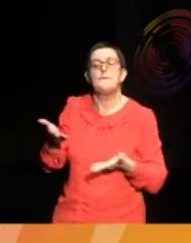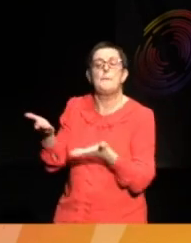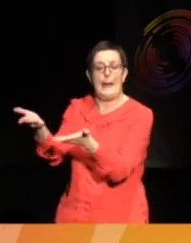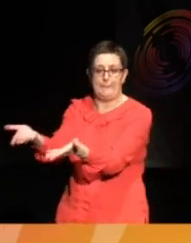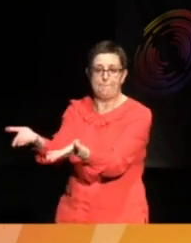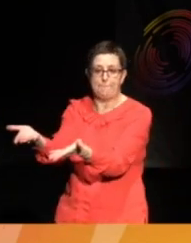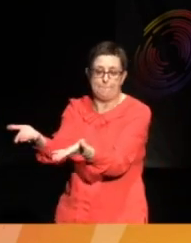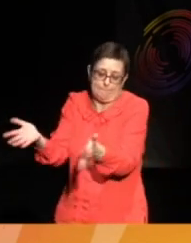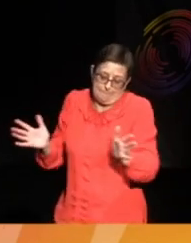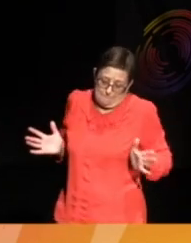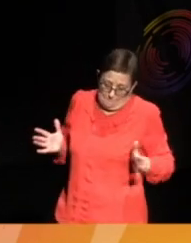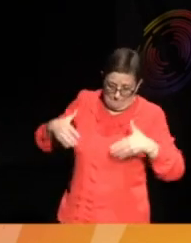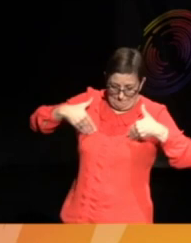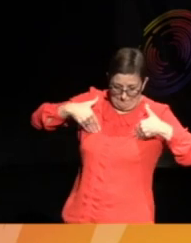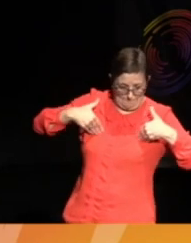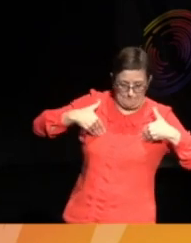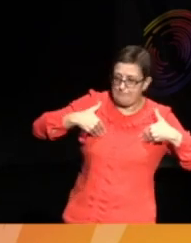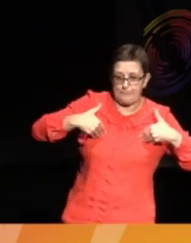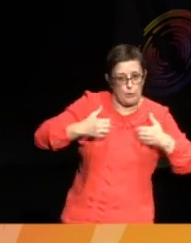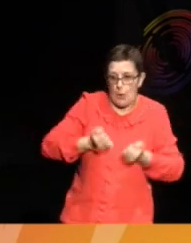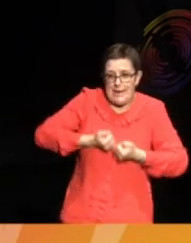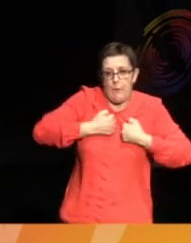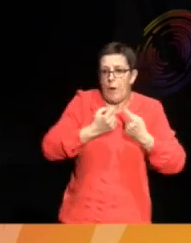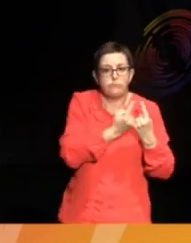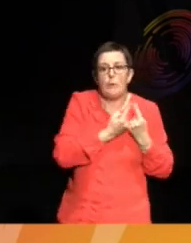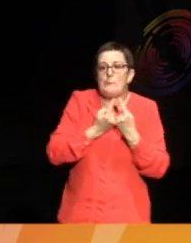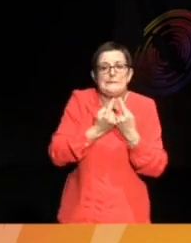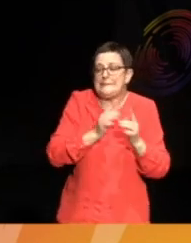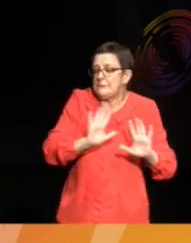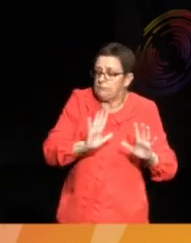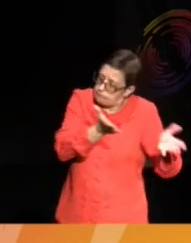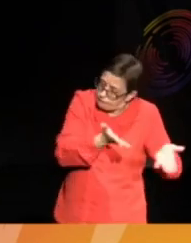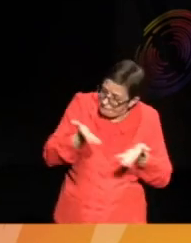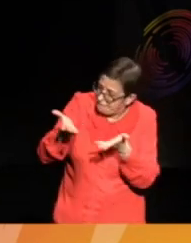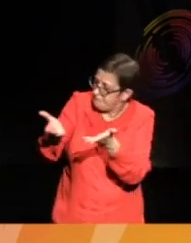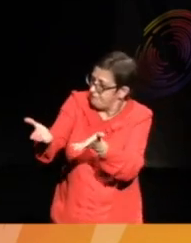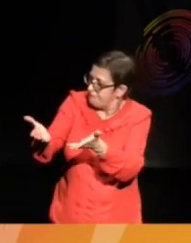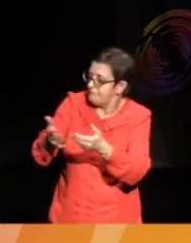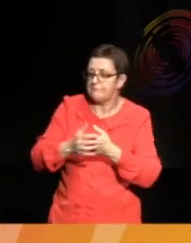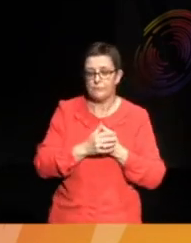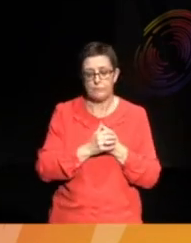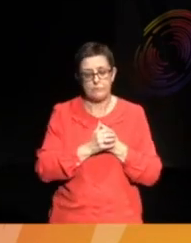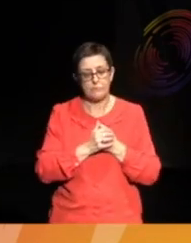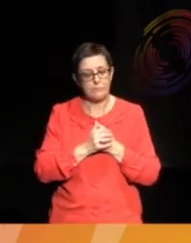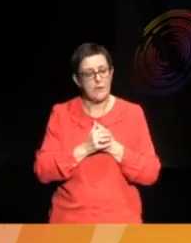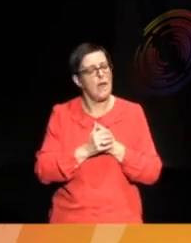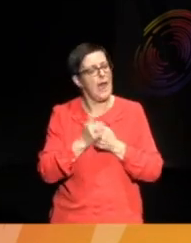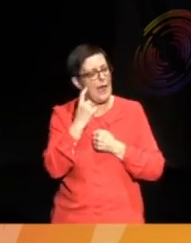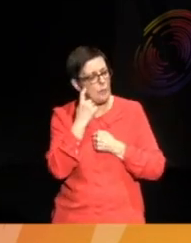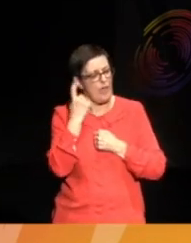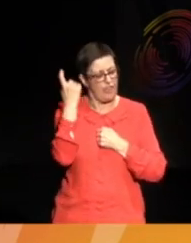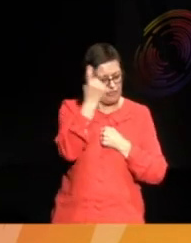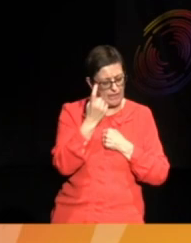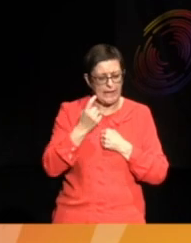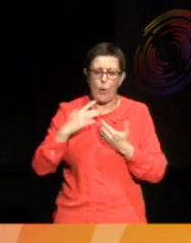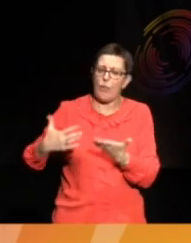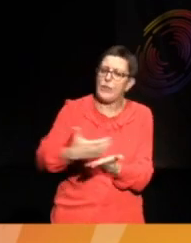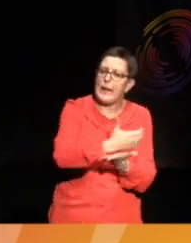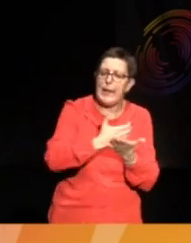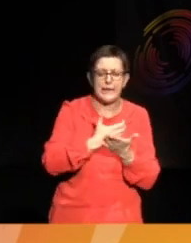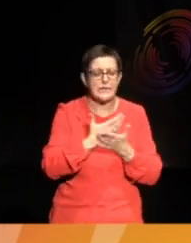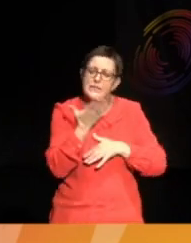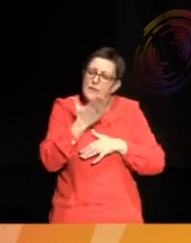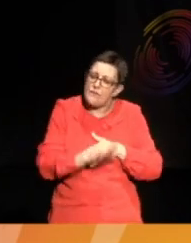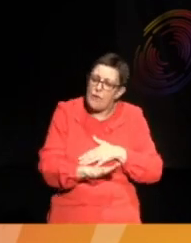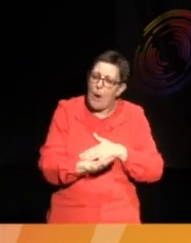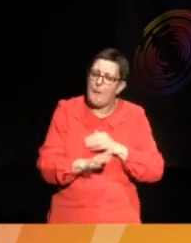that's really struck us is, in a way, our thinking about our collections is quite rational. It's sort of, it's come from